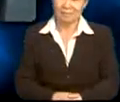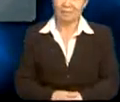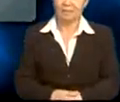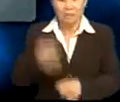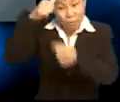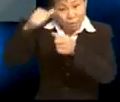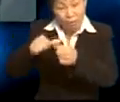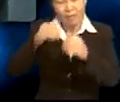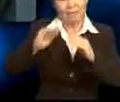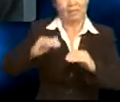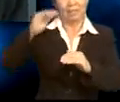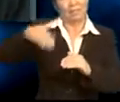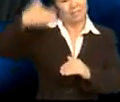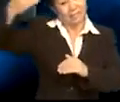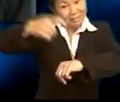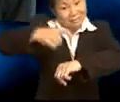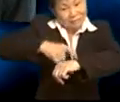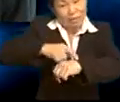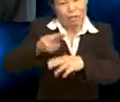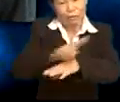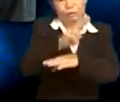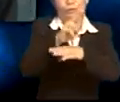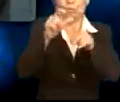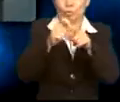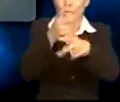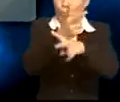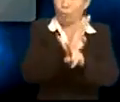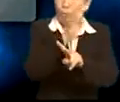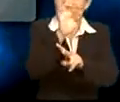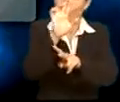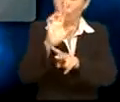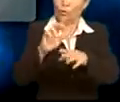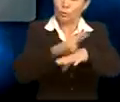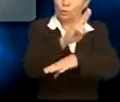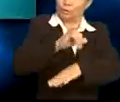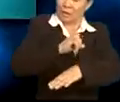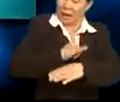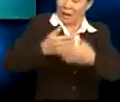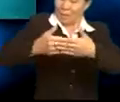So remember, next time if you want to use the word borrow, use I before it, okay?